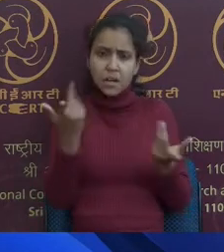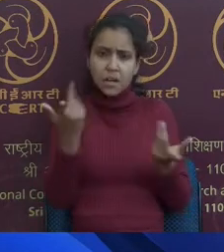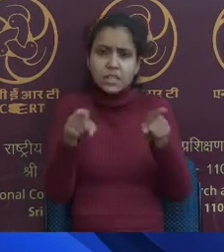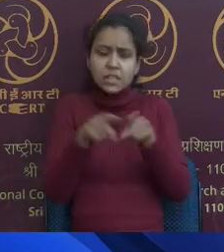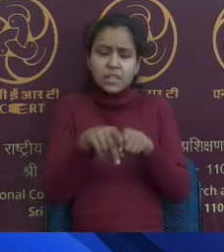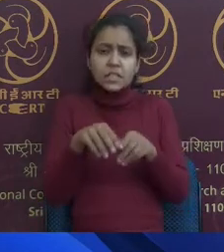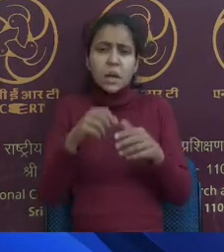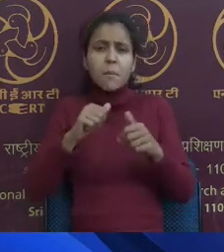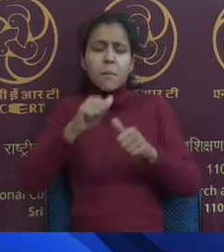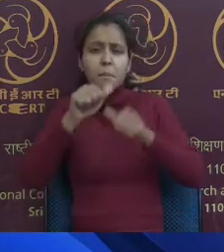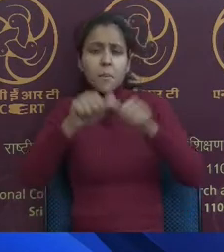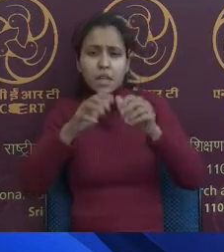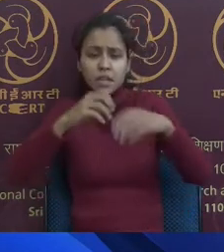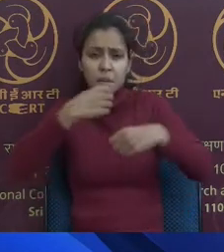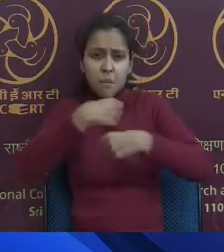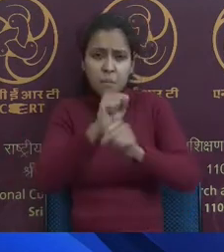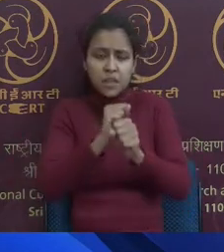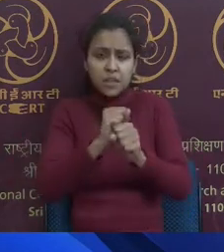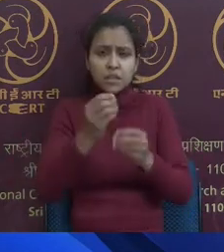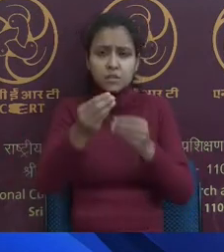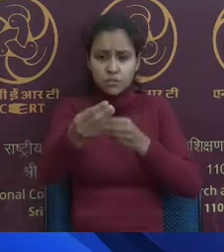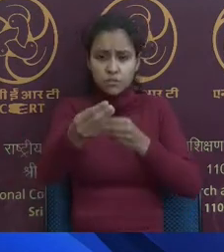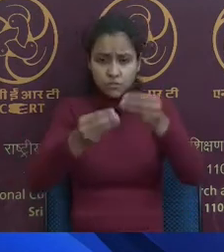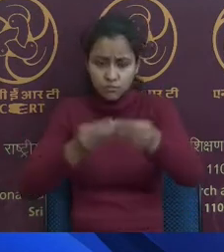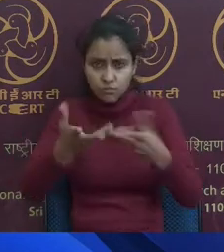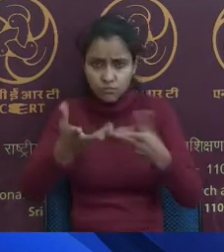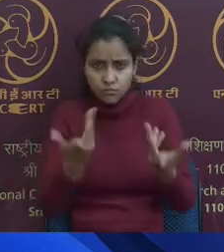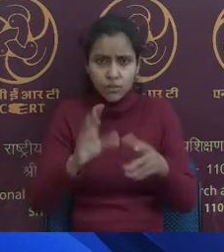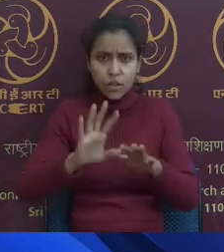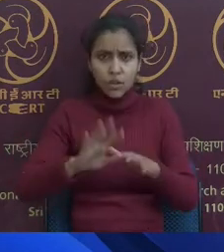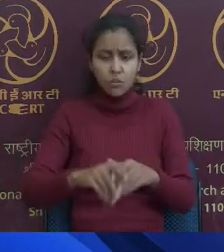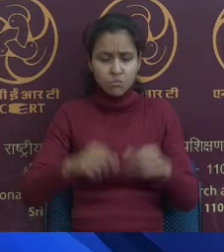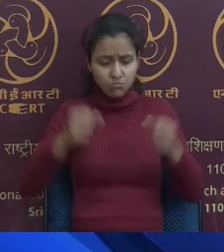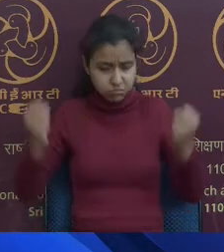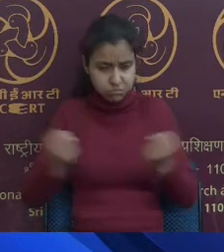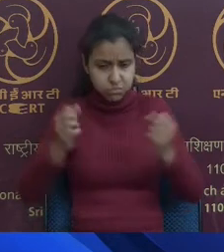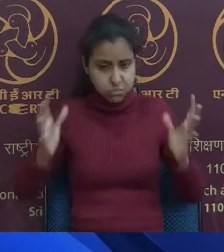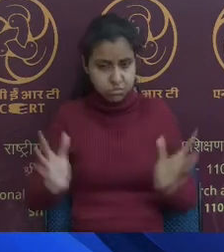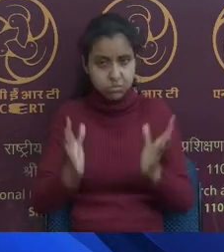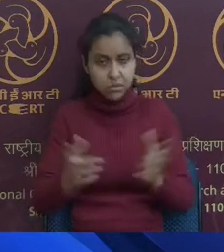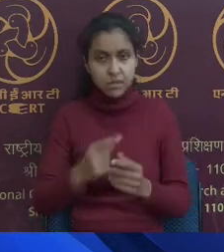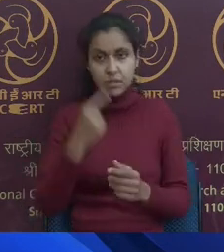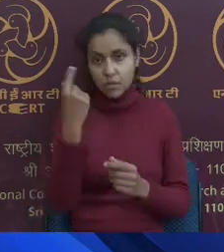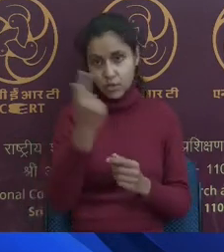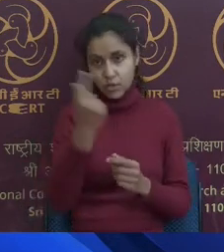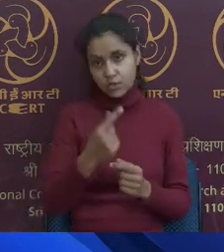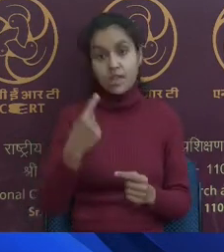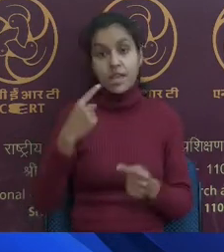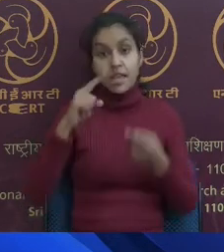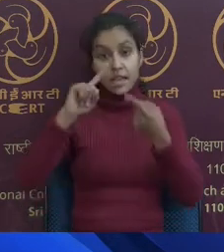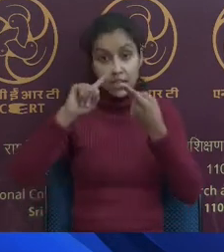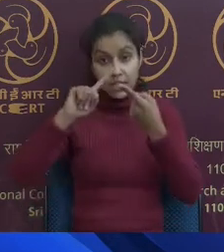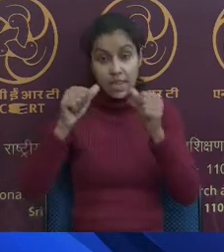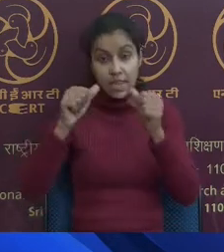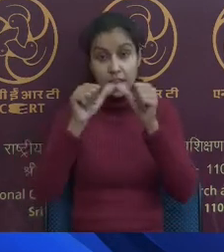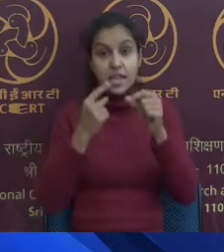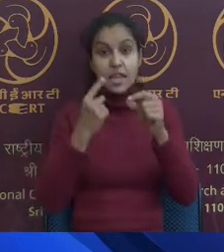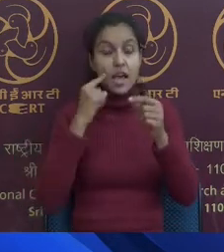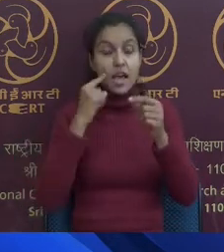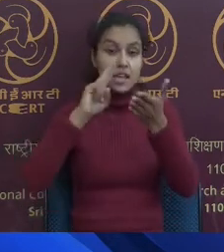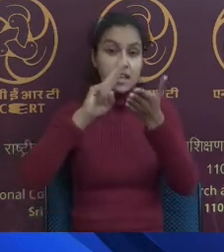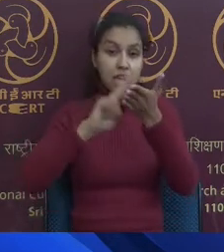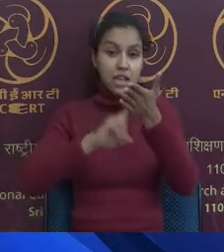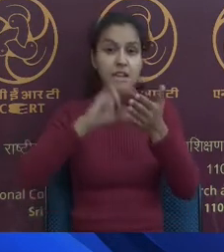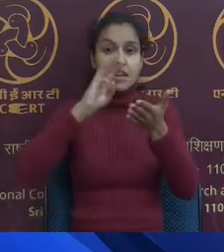convert to actually being more affordable to every child by using AI and ML. So all this learning is in the